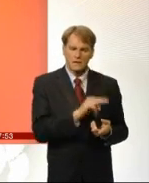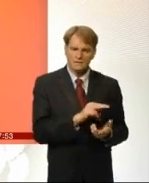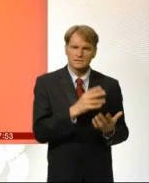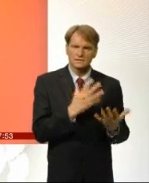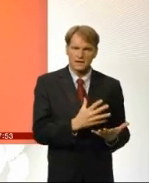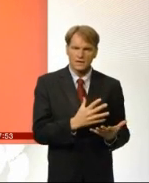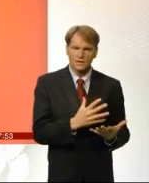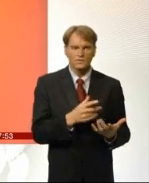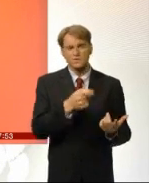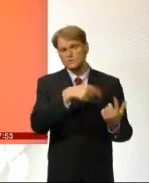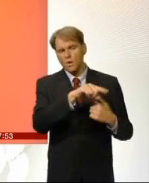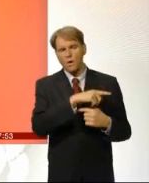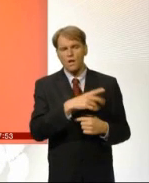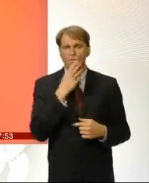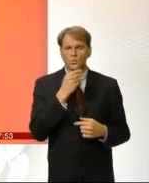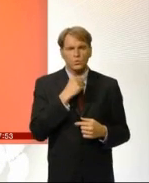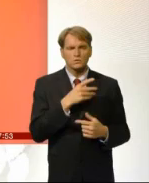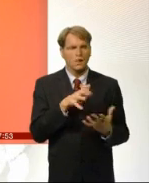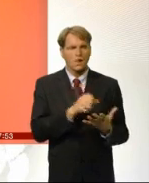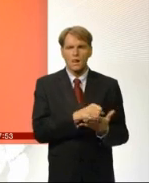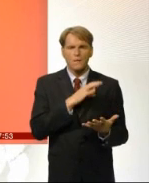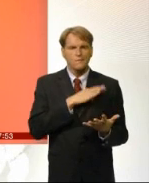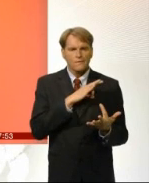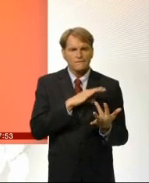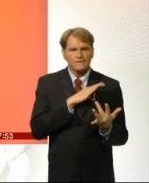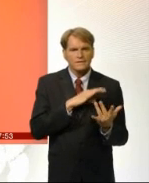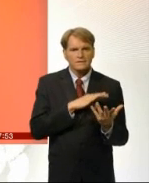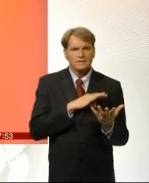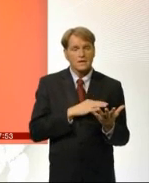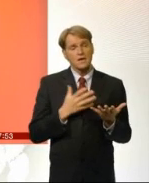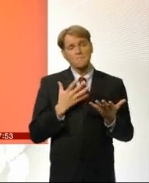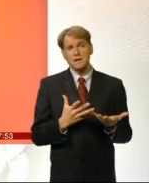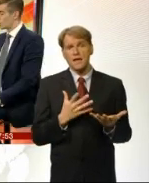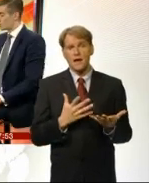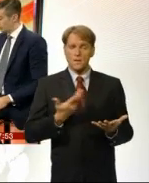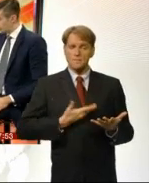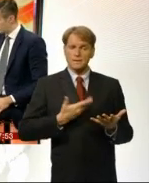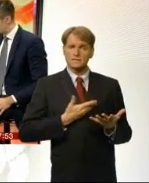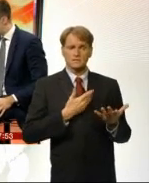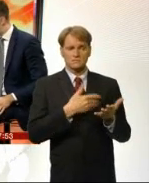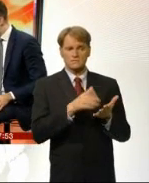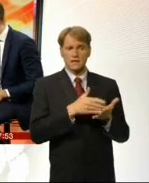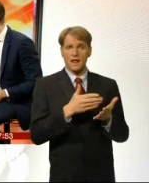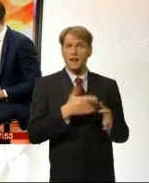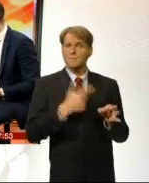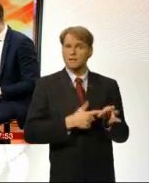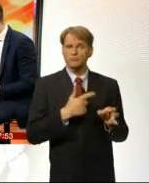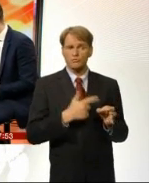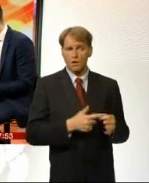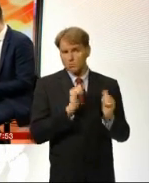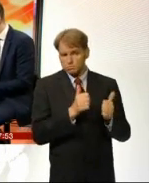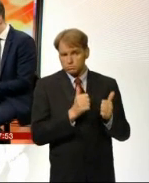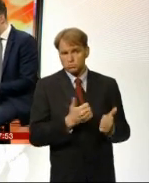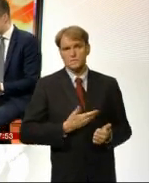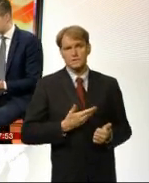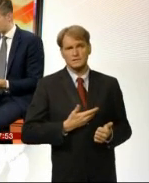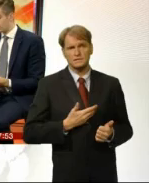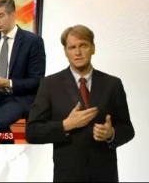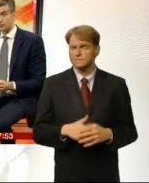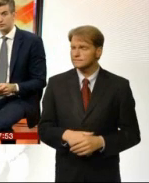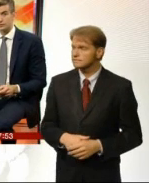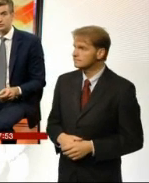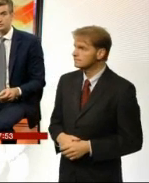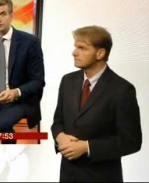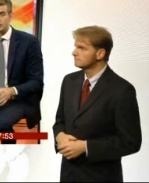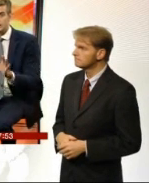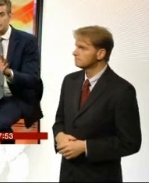is too strong but I think it's a more comfortable time for petrol retailers at the moment. One we'll watch very closely. James thanks very much James Spencer there from